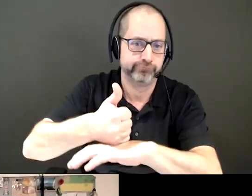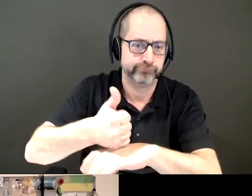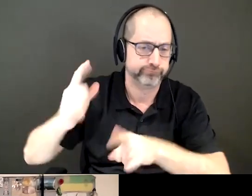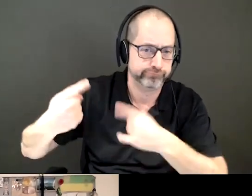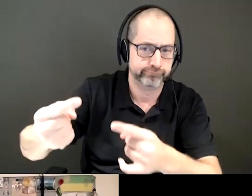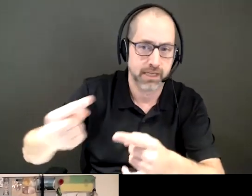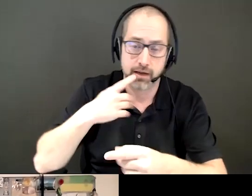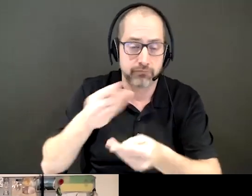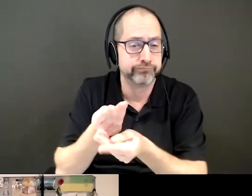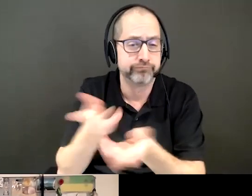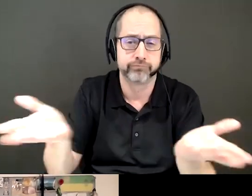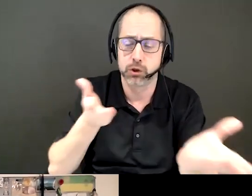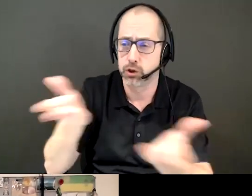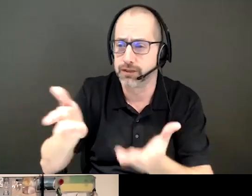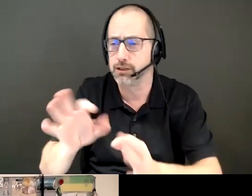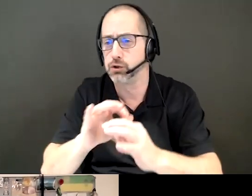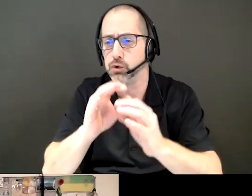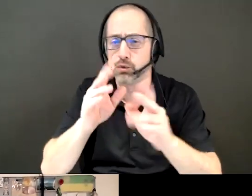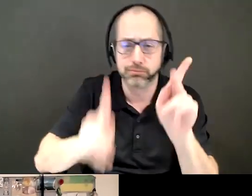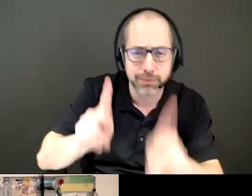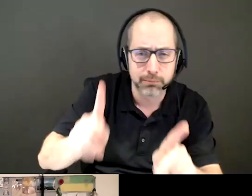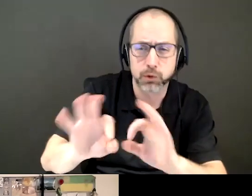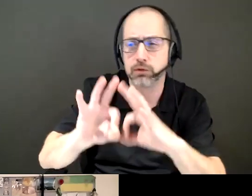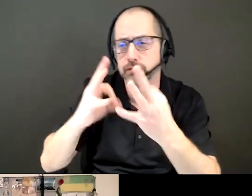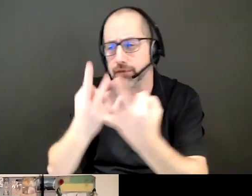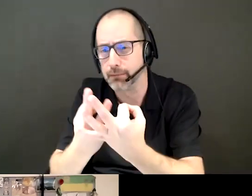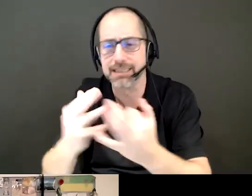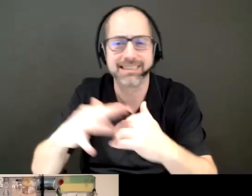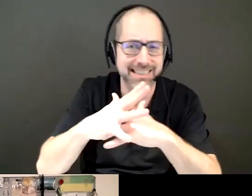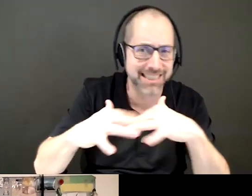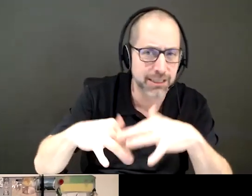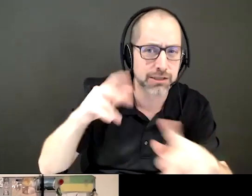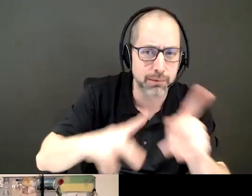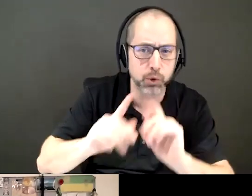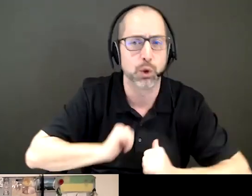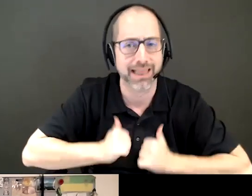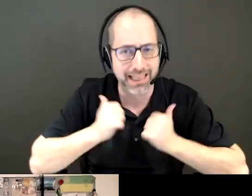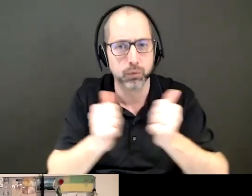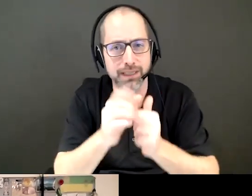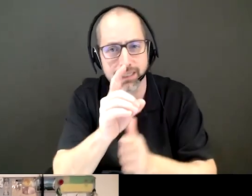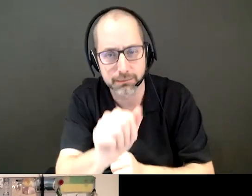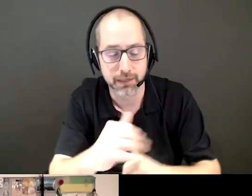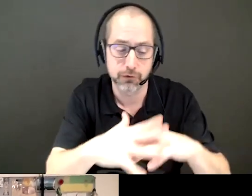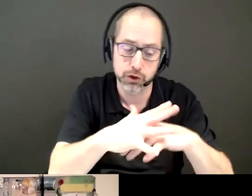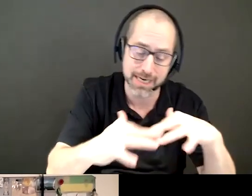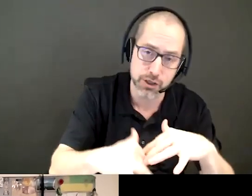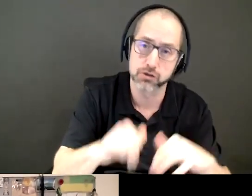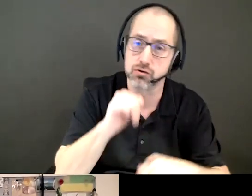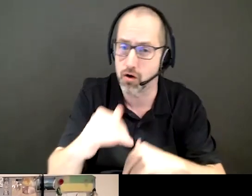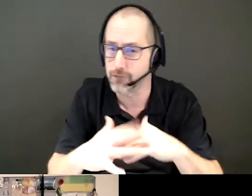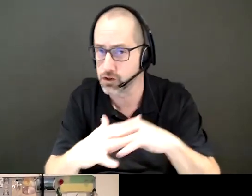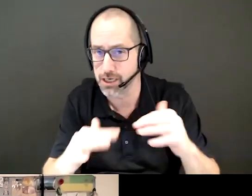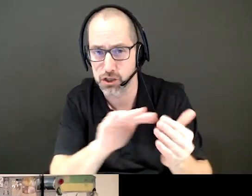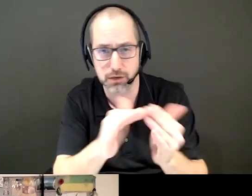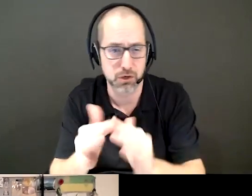directly to individuals and family Indigenous persons living with disabilities, both within First Nations and non-First Nations communities.